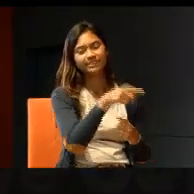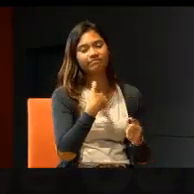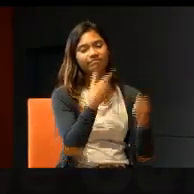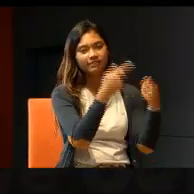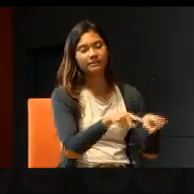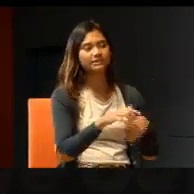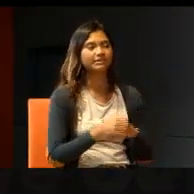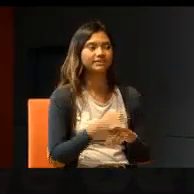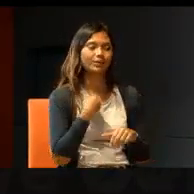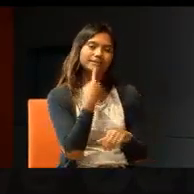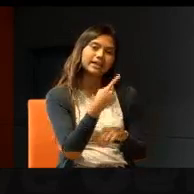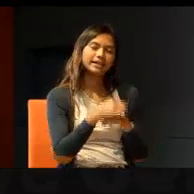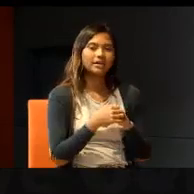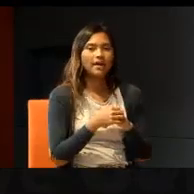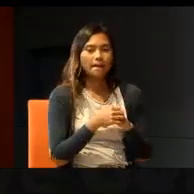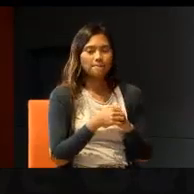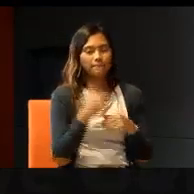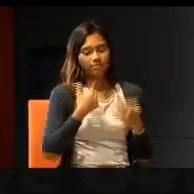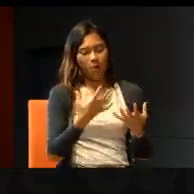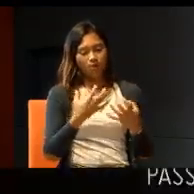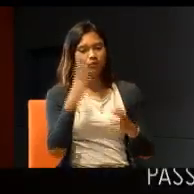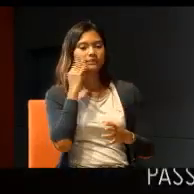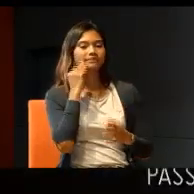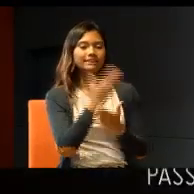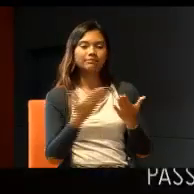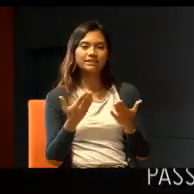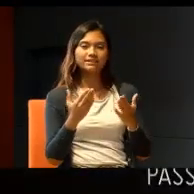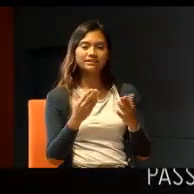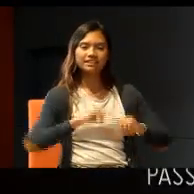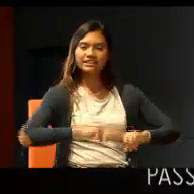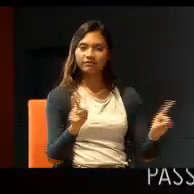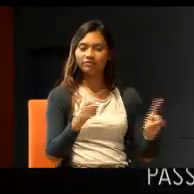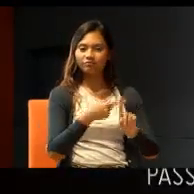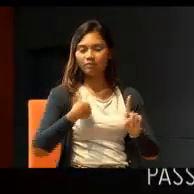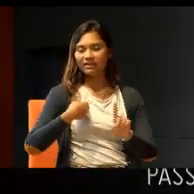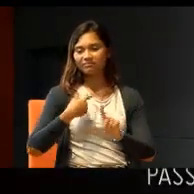So, I would say it's more like I would experience something different from what I used to.